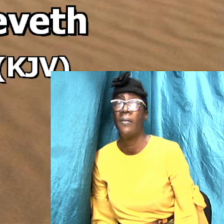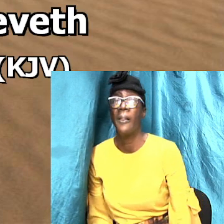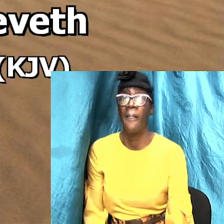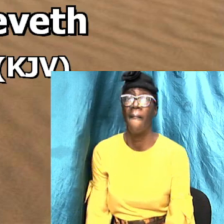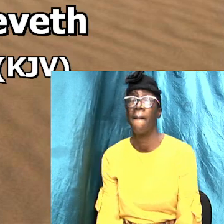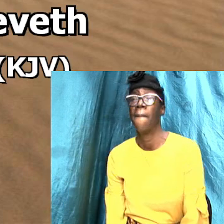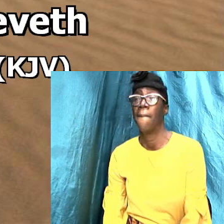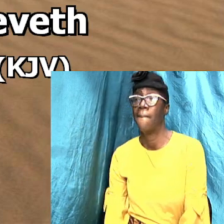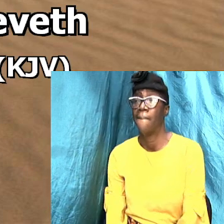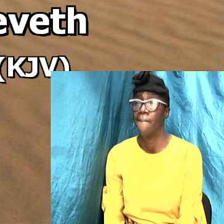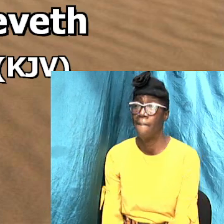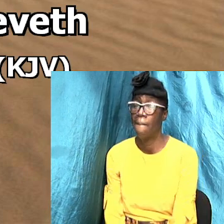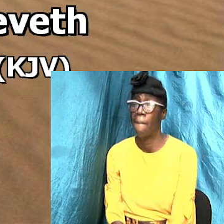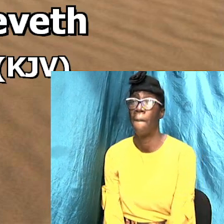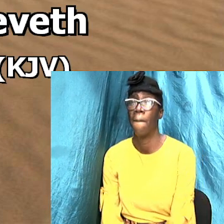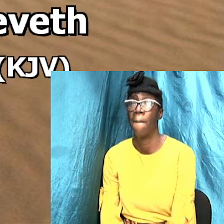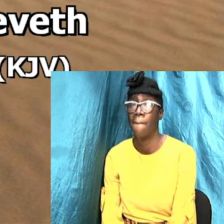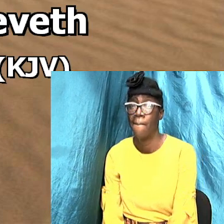on a deathbed.